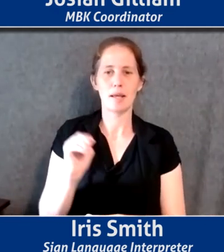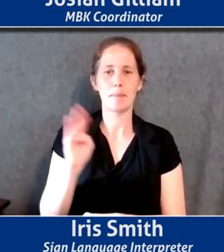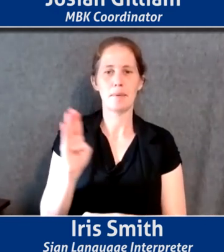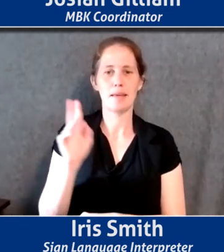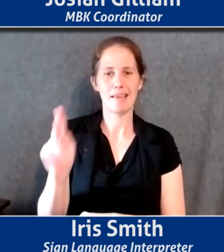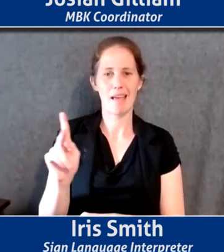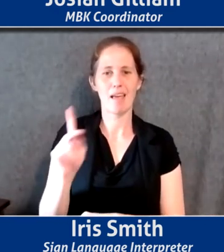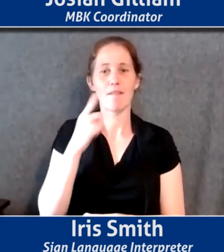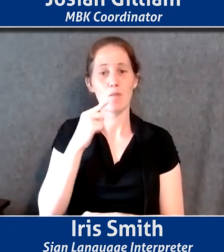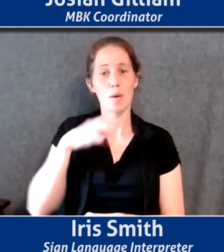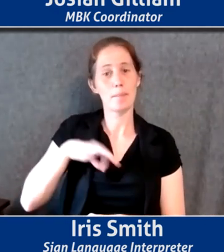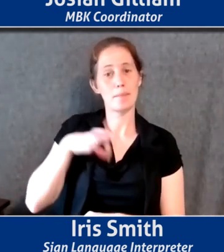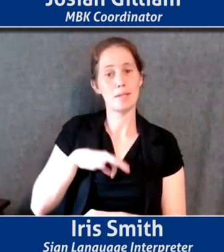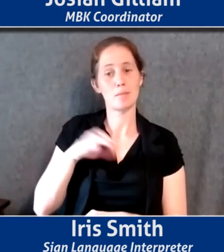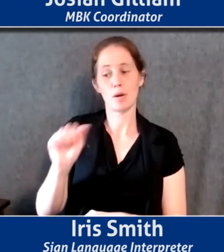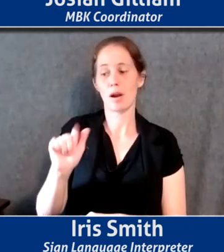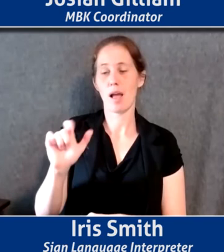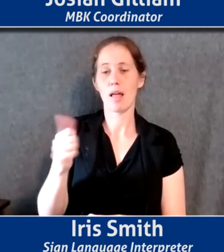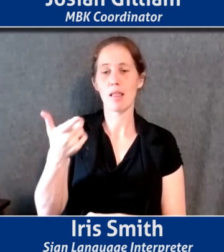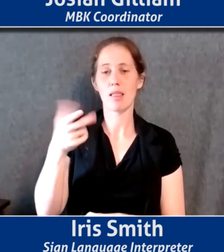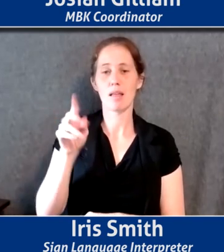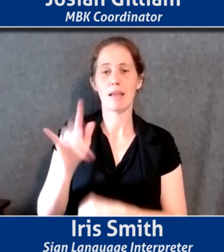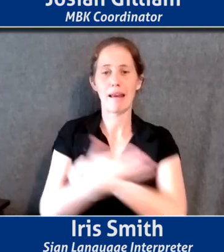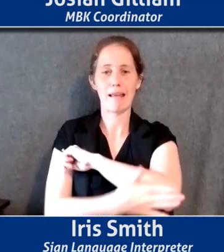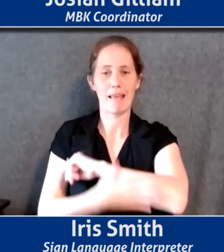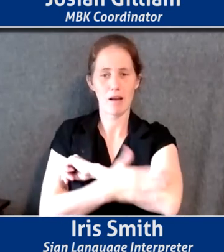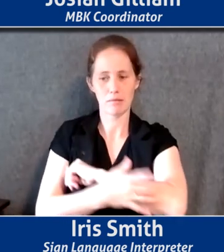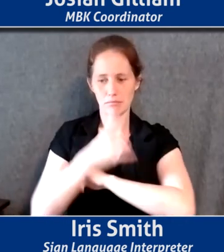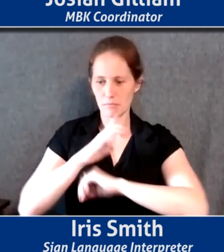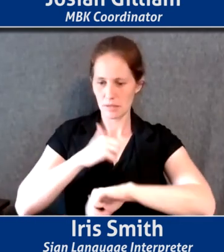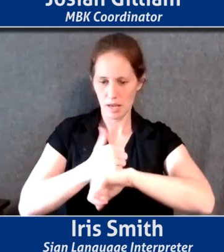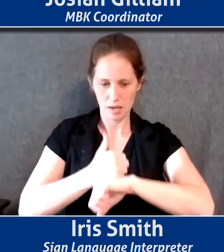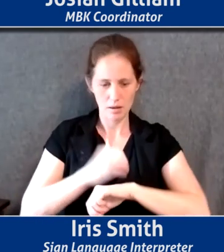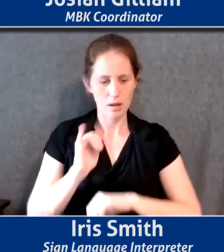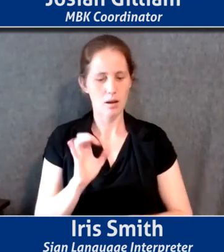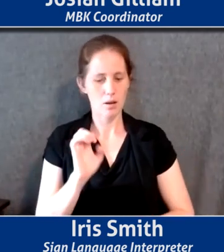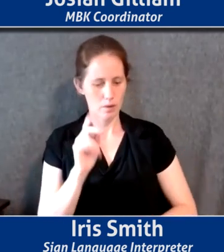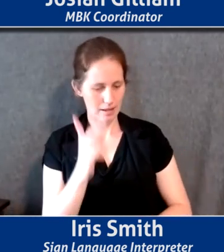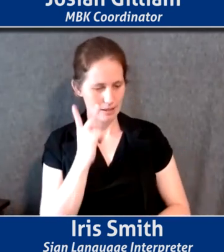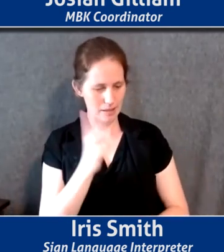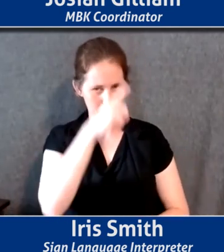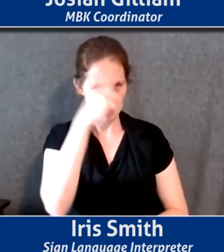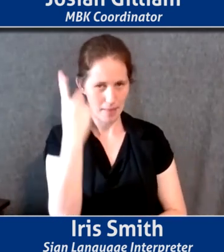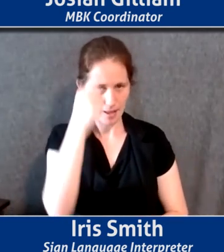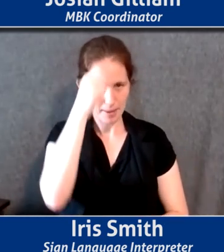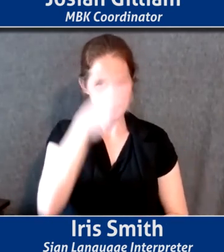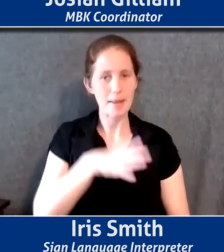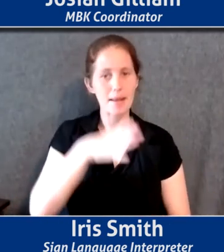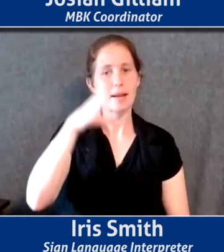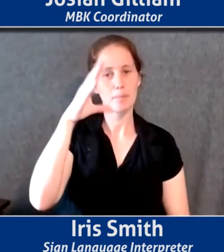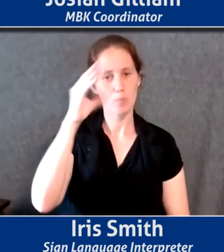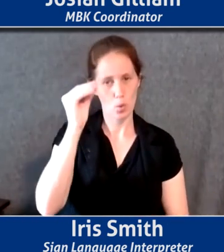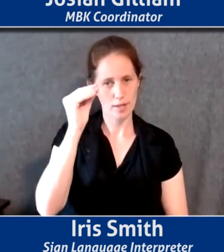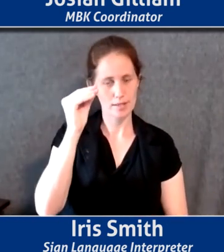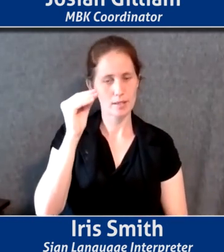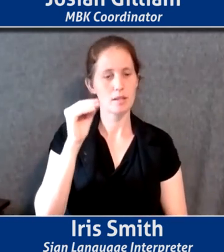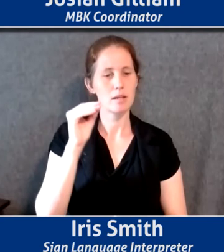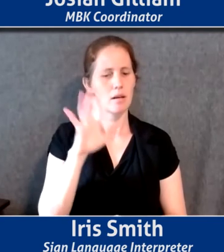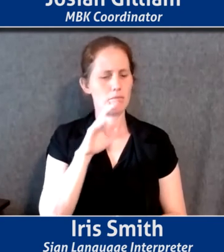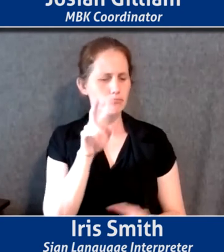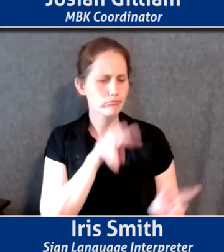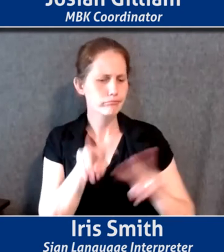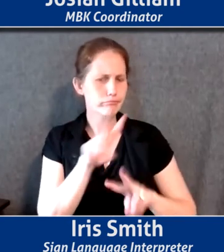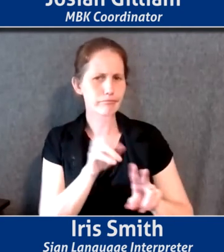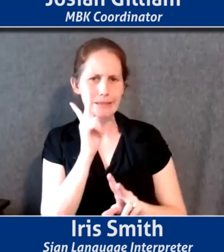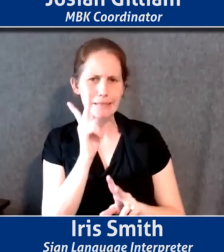and Allegheny County, uh, crafted. It said, okay, let's take a look, uh, at black men and boys to begin with, um, and see what we can